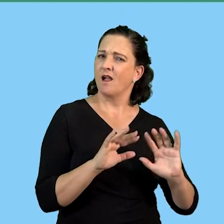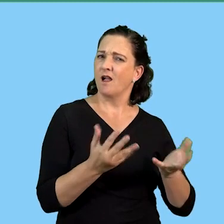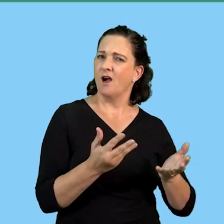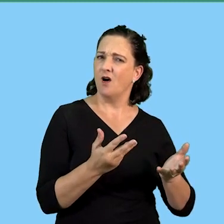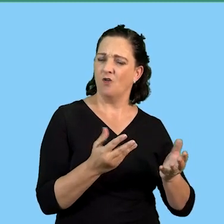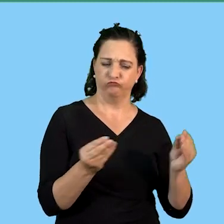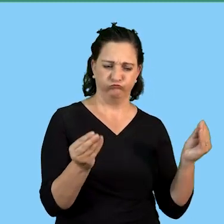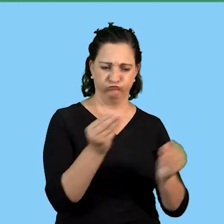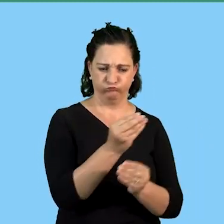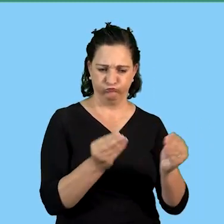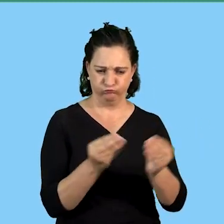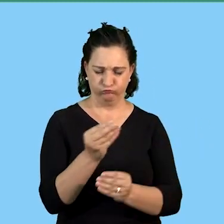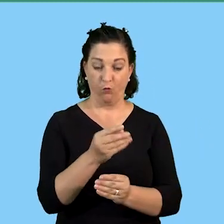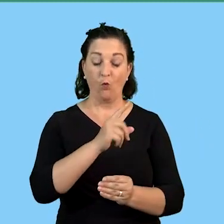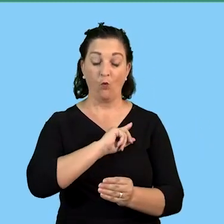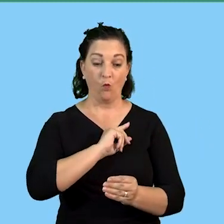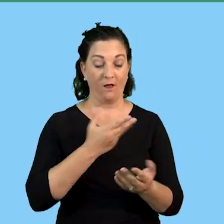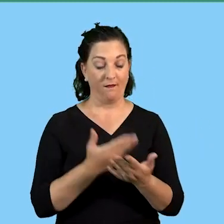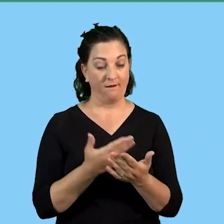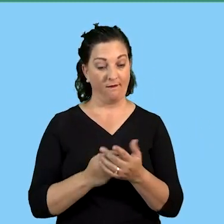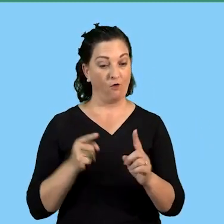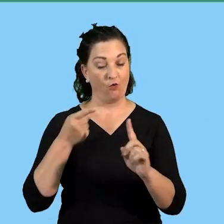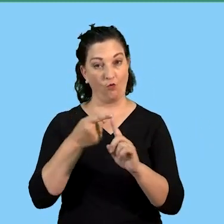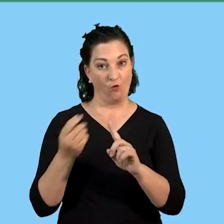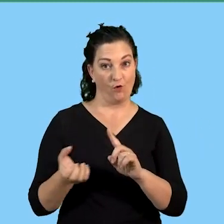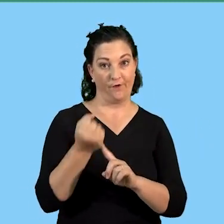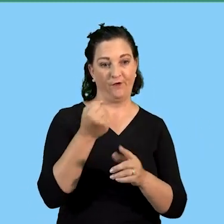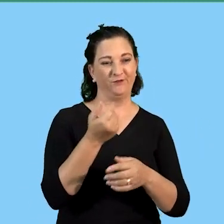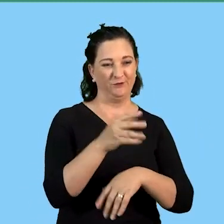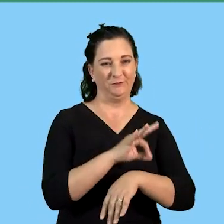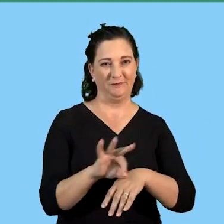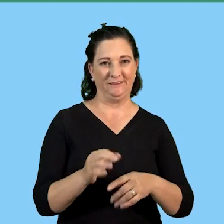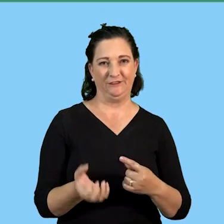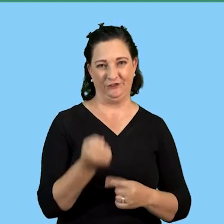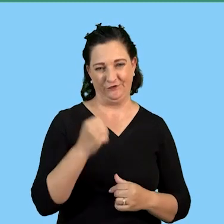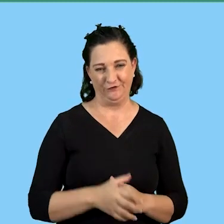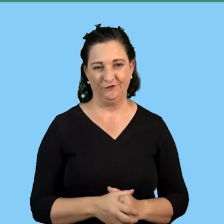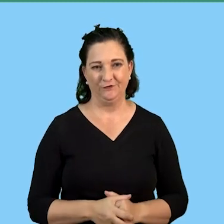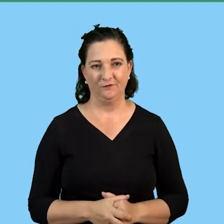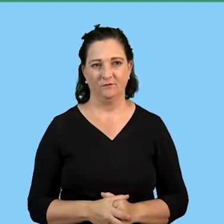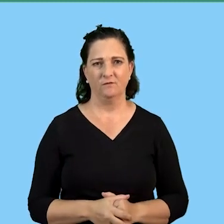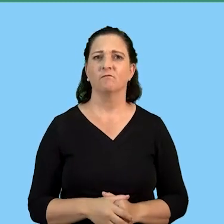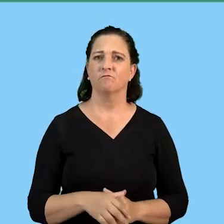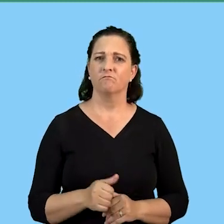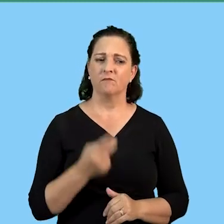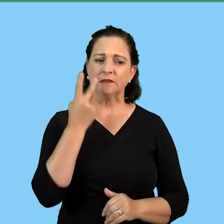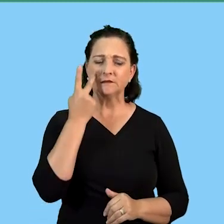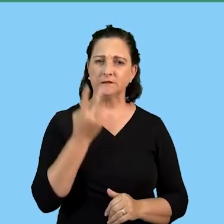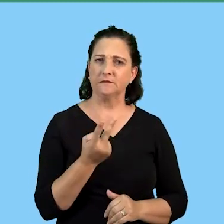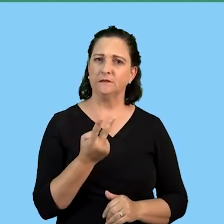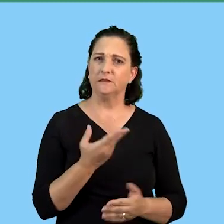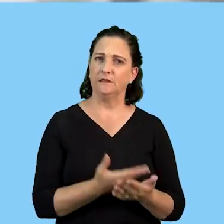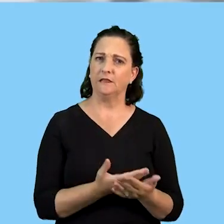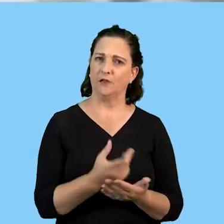organized to achieve the goals of the business plan so through an action plan we are able to see